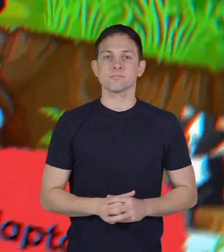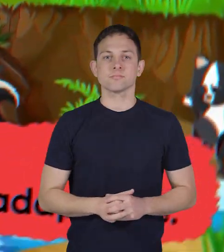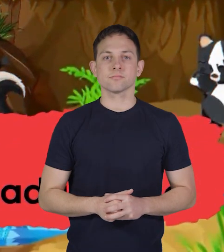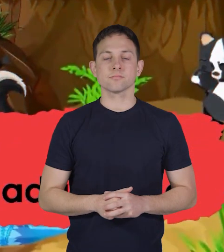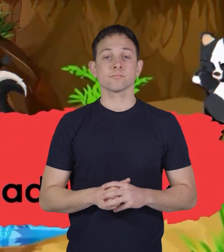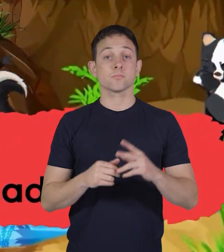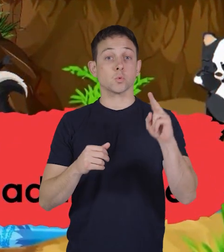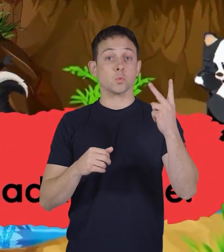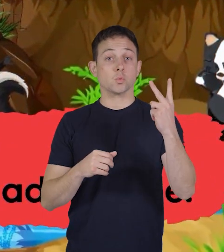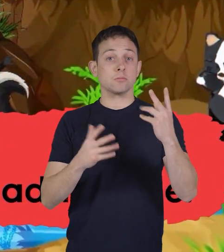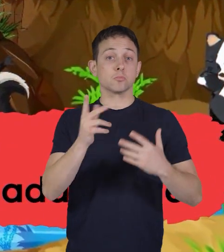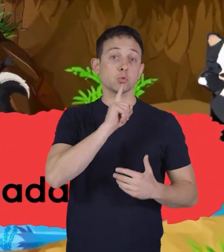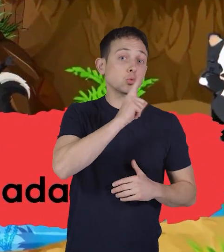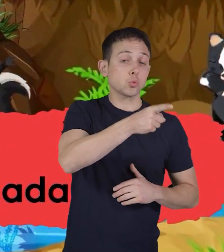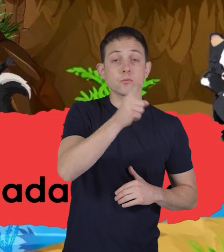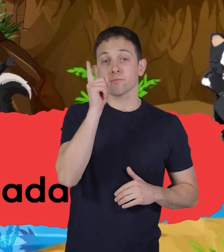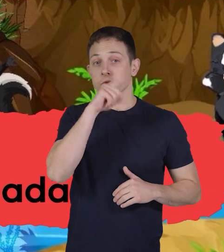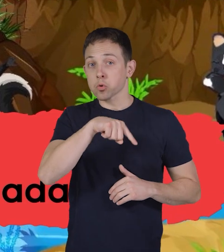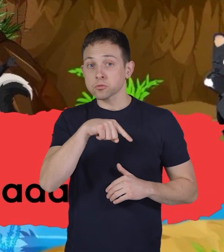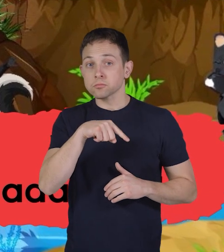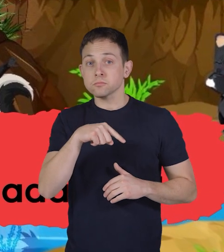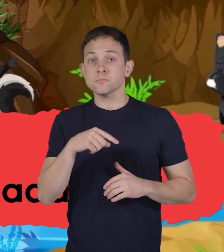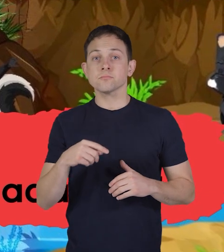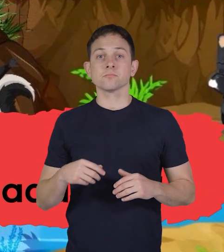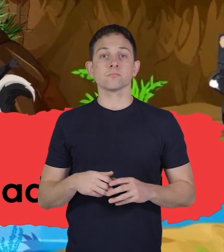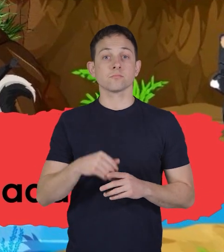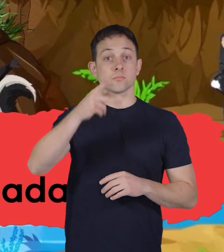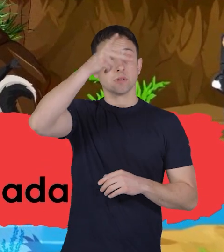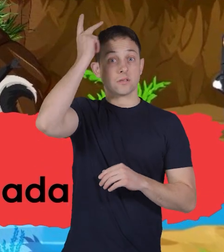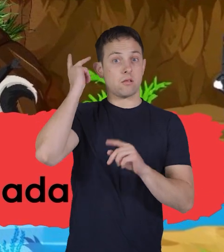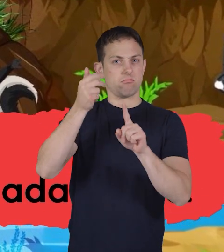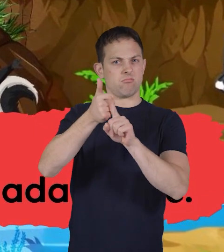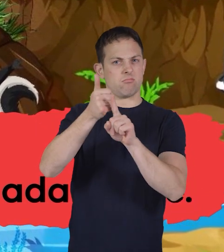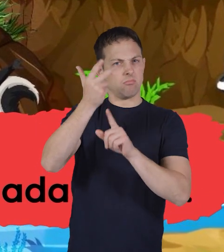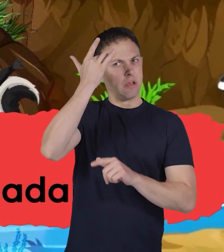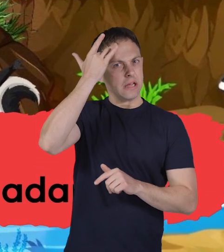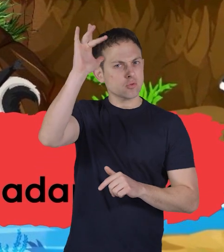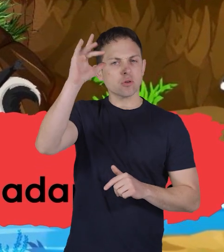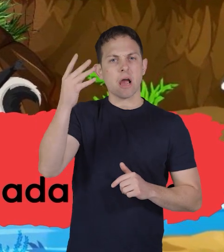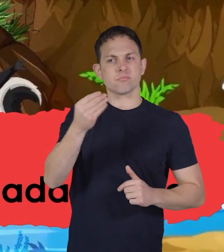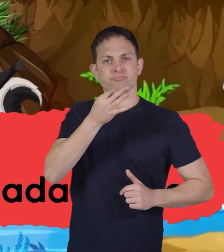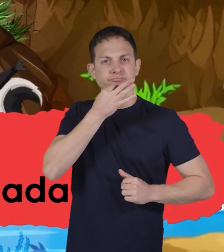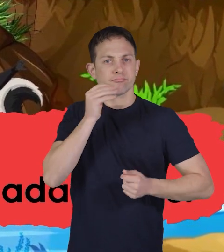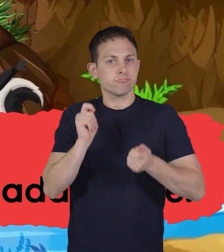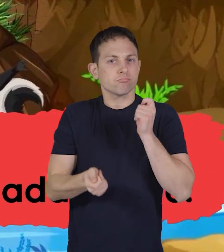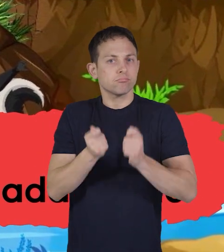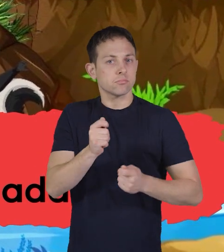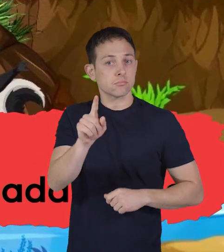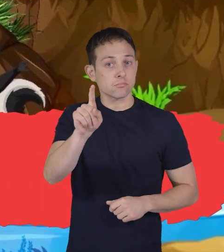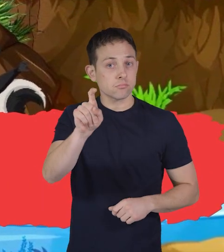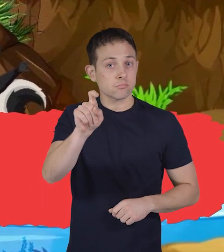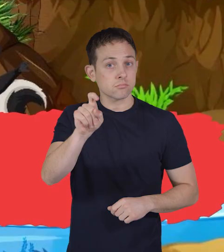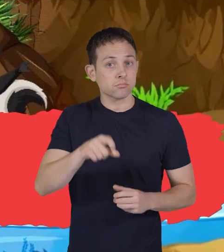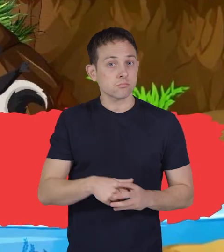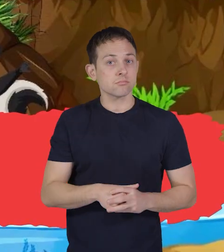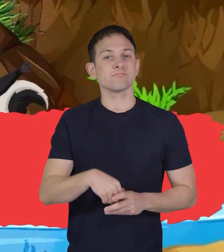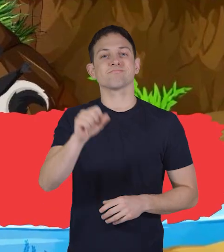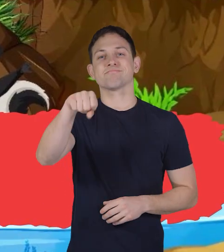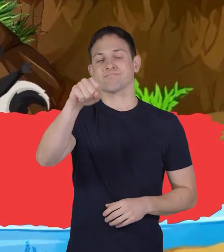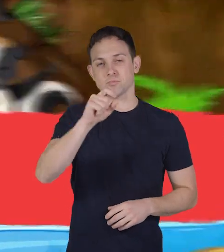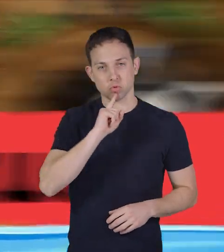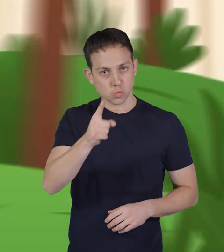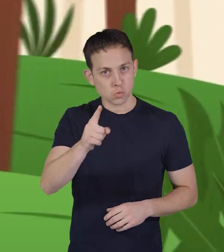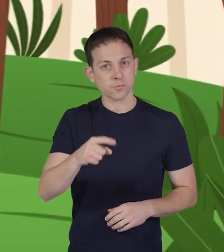two true or false skunks are intelligent and adaptable true